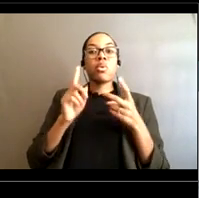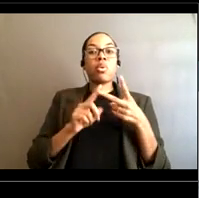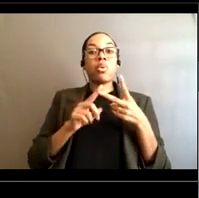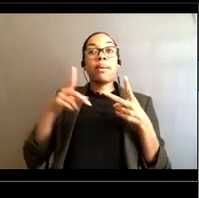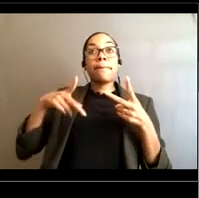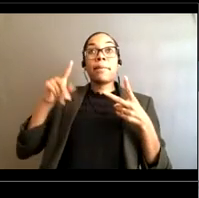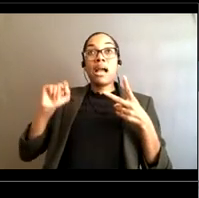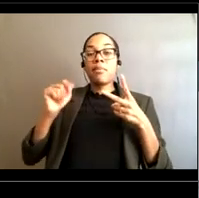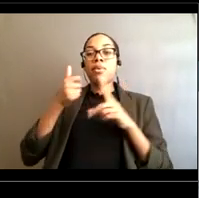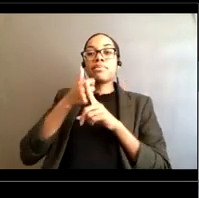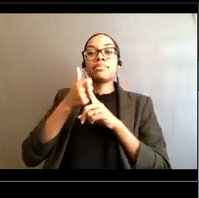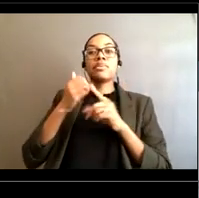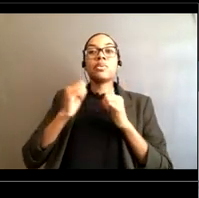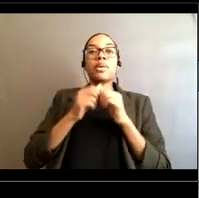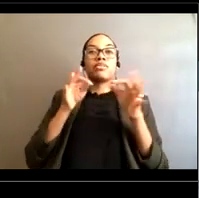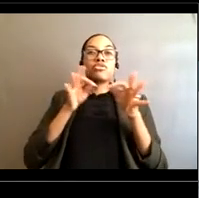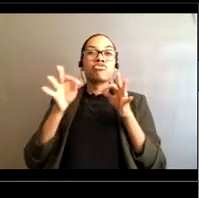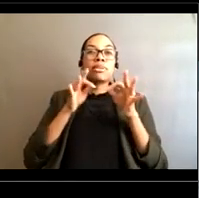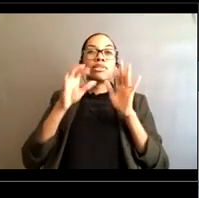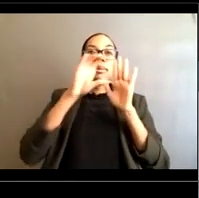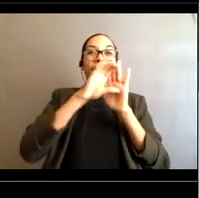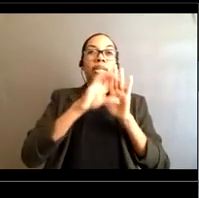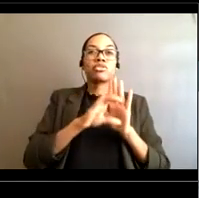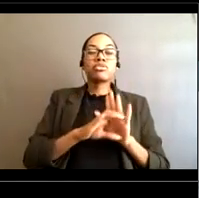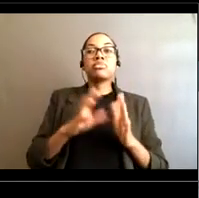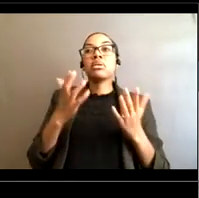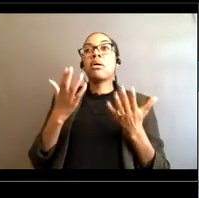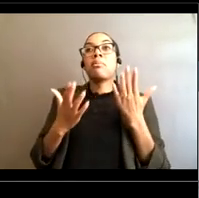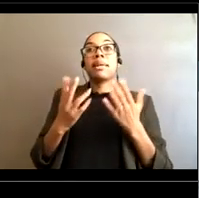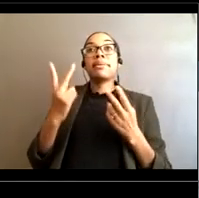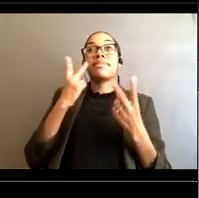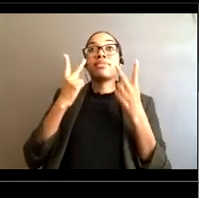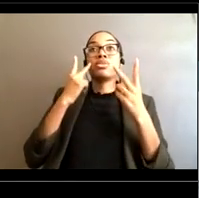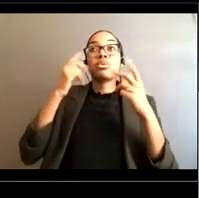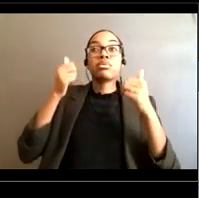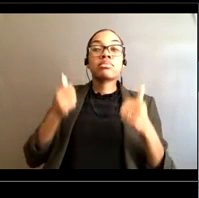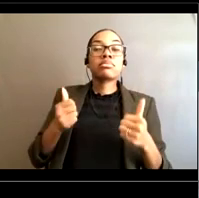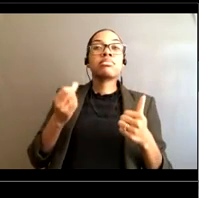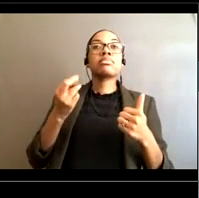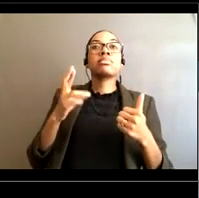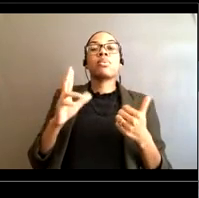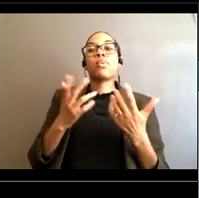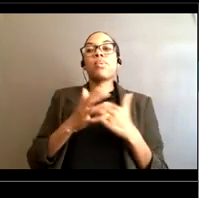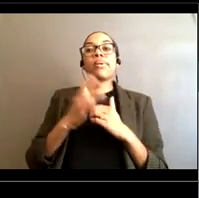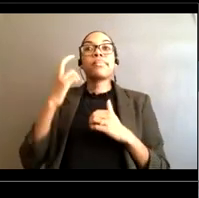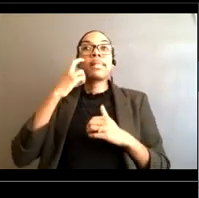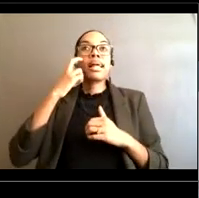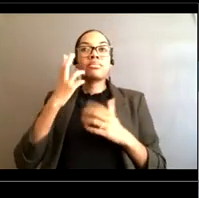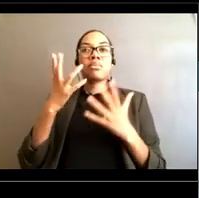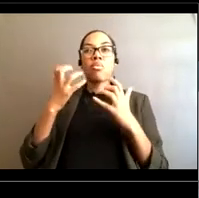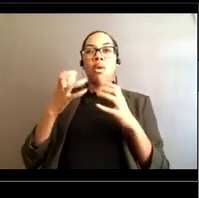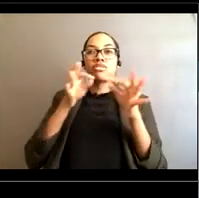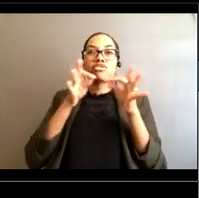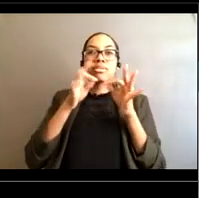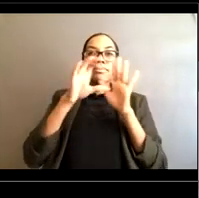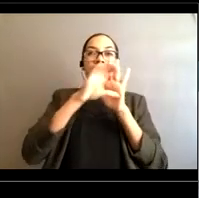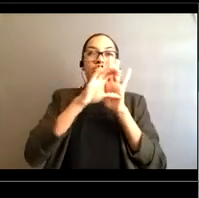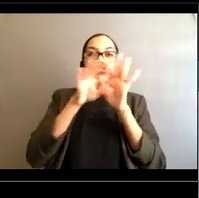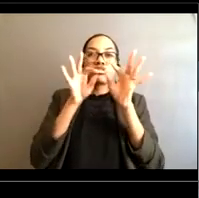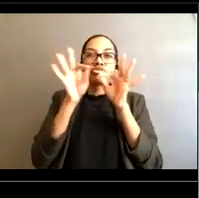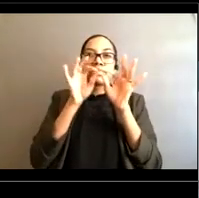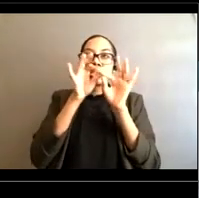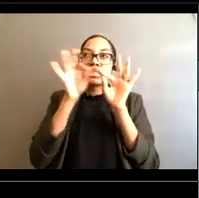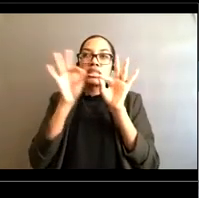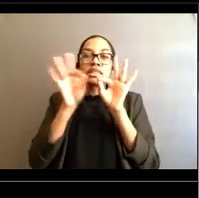Then we then we can provide one So if you know someone who is visually impaired That would like access to one that has the pictures with the